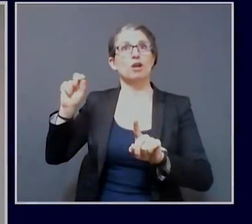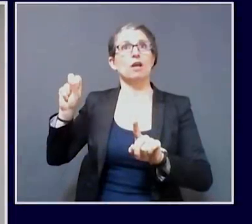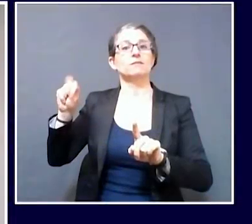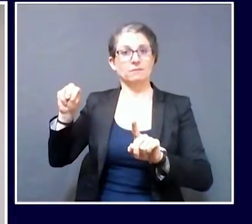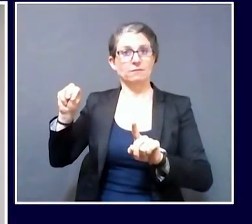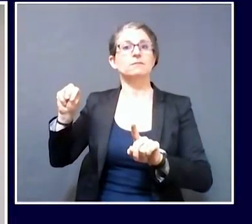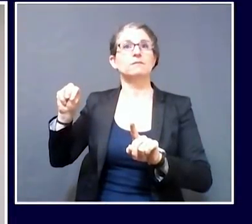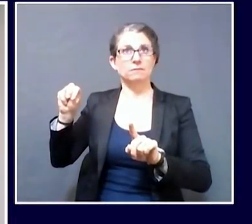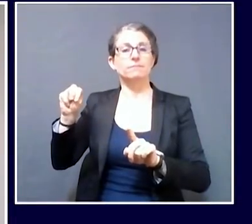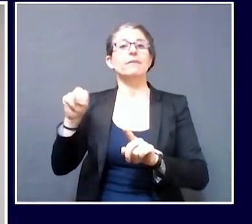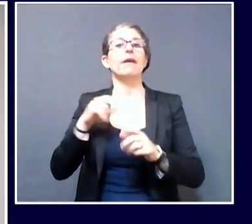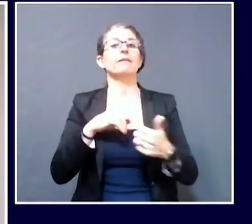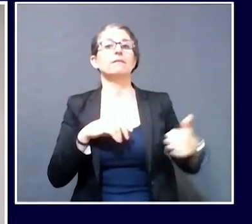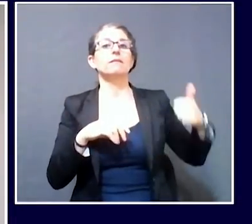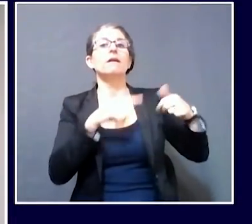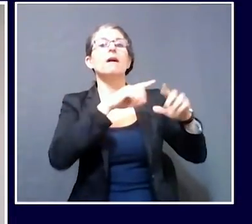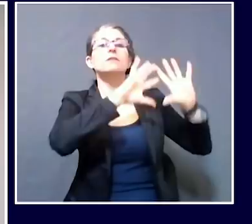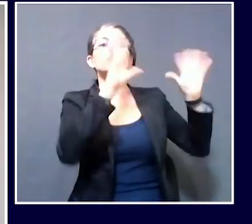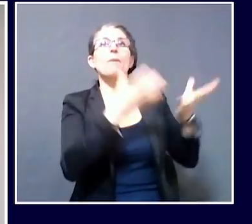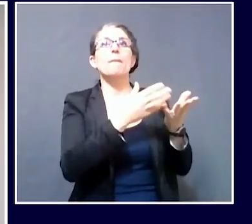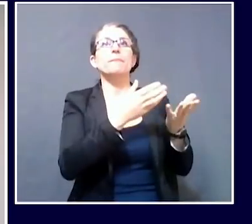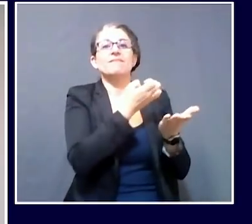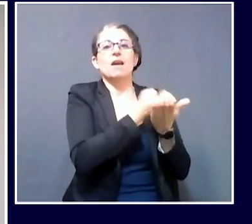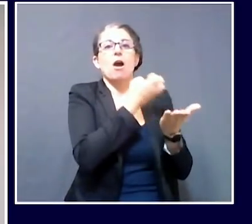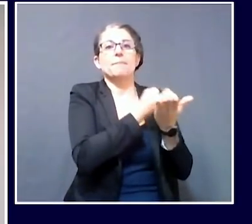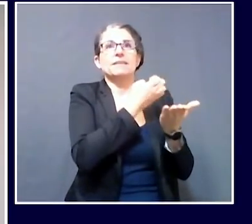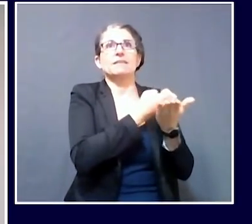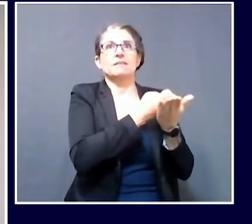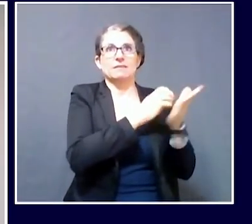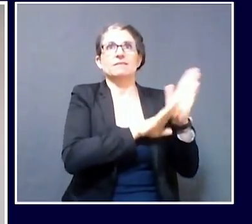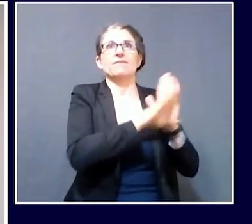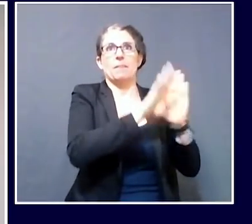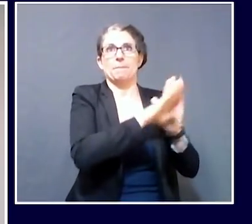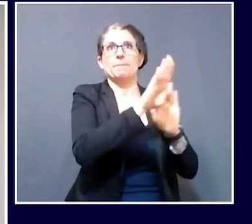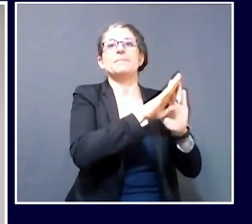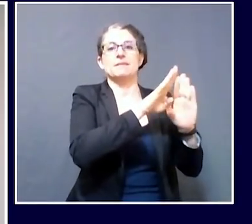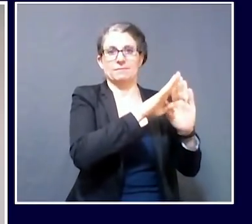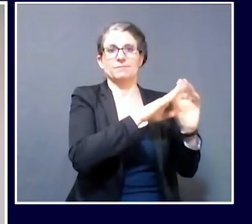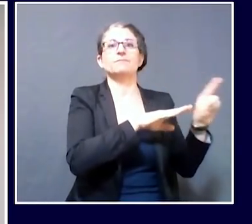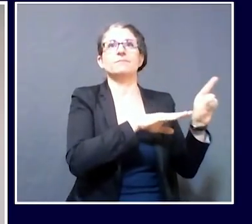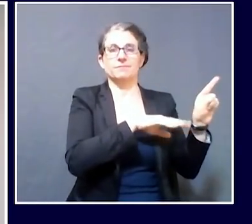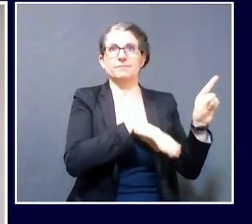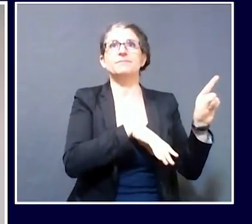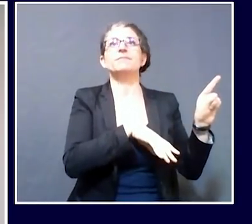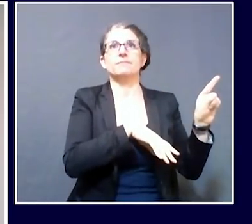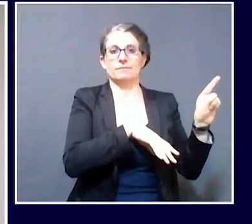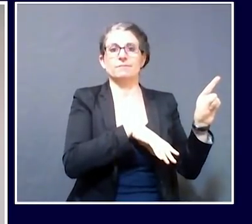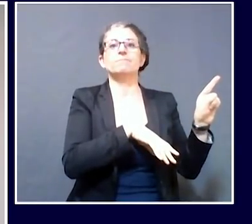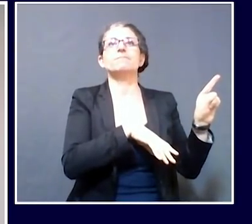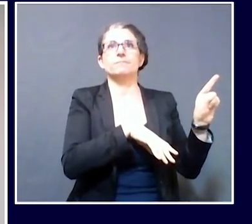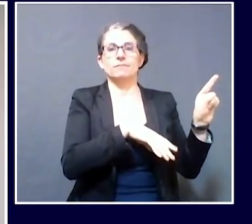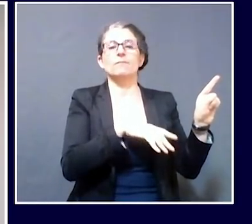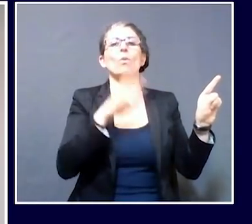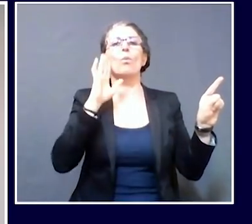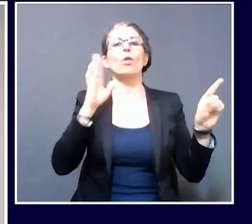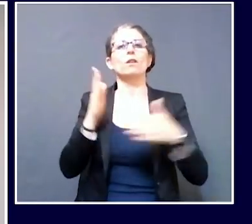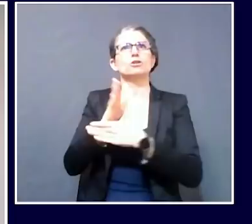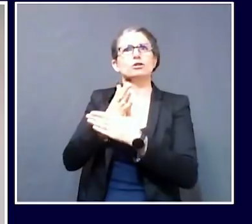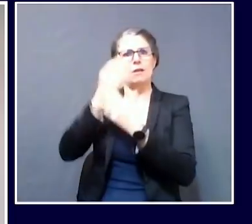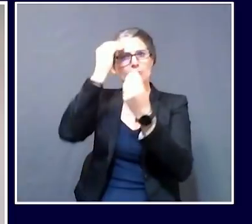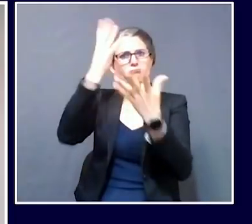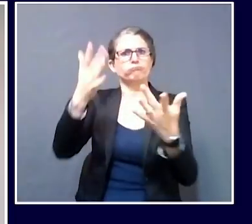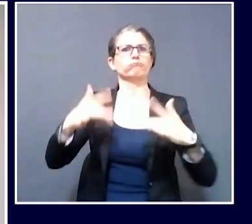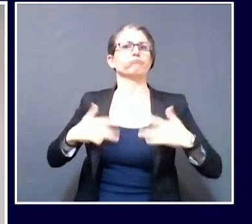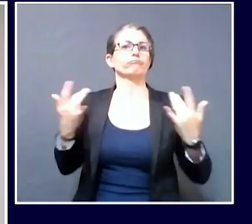Commissioner Johnson and I are here today to provide everyone an update on the COVID-19 situation across the state for